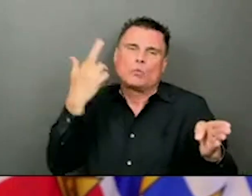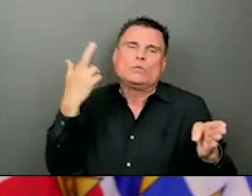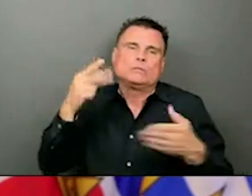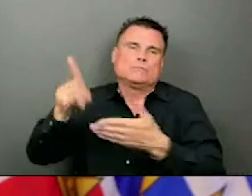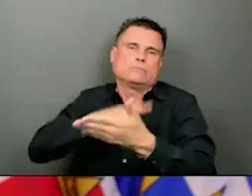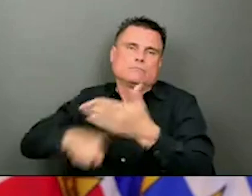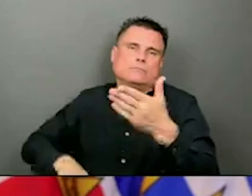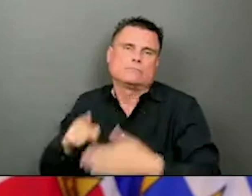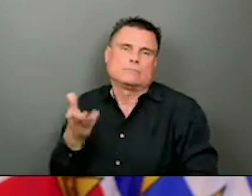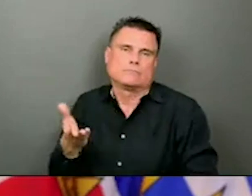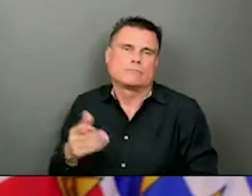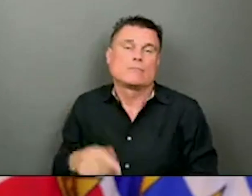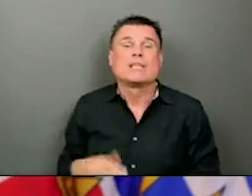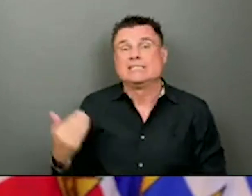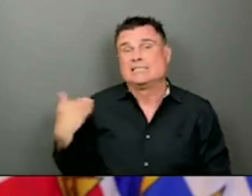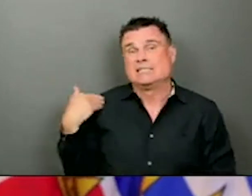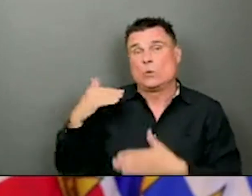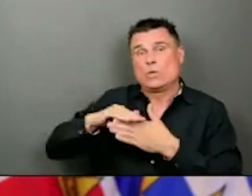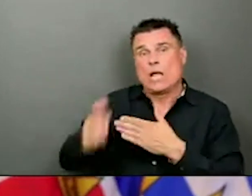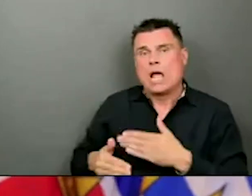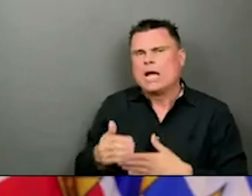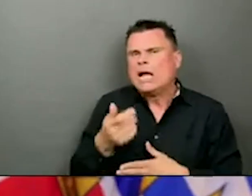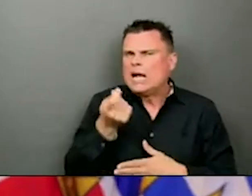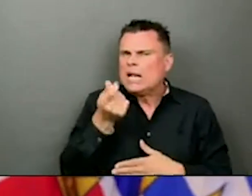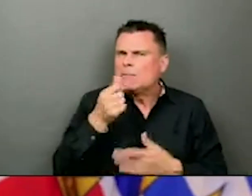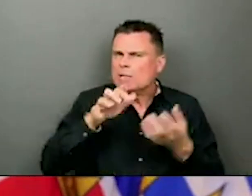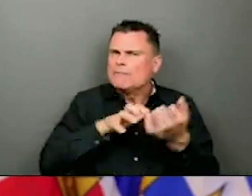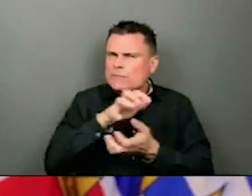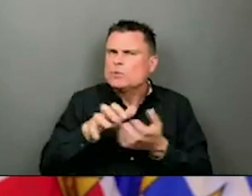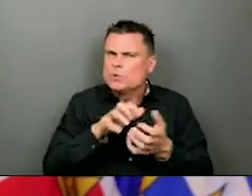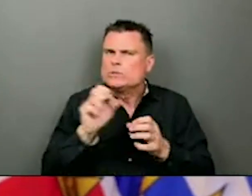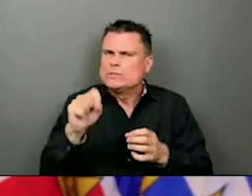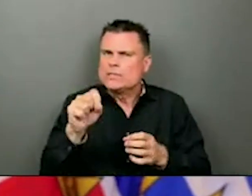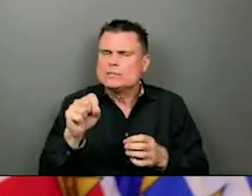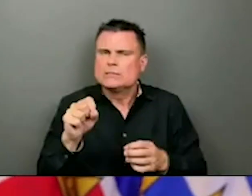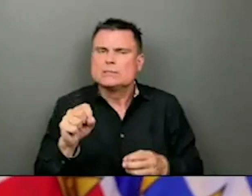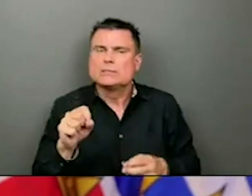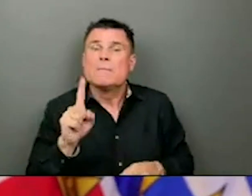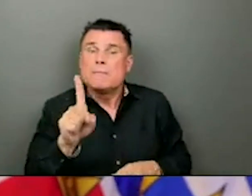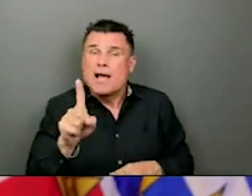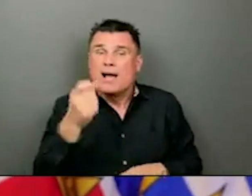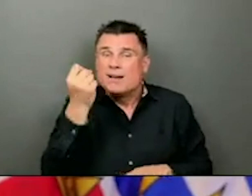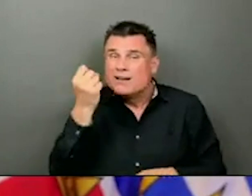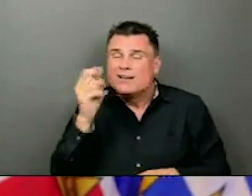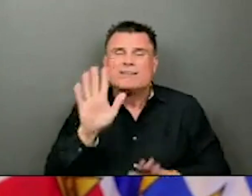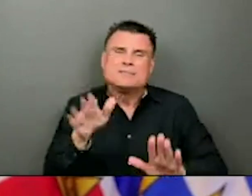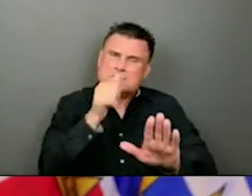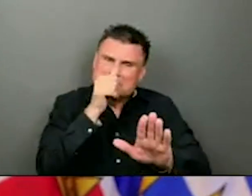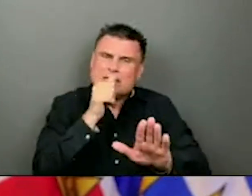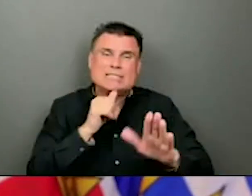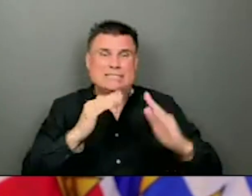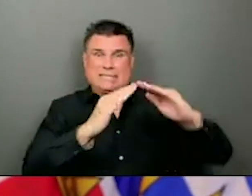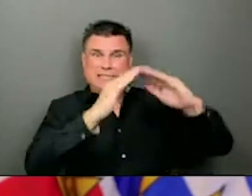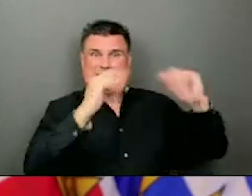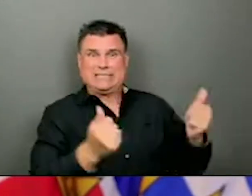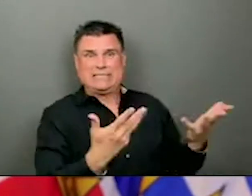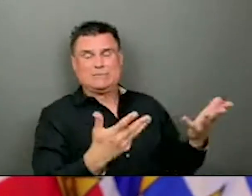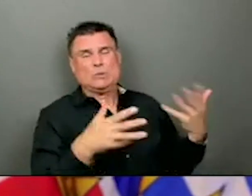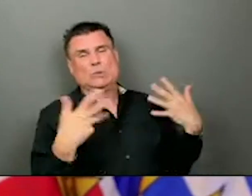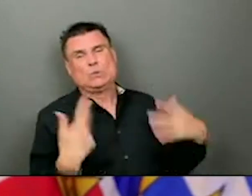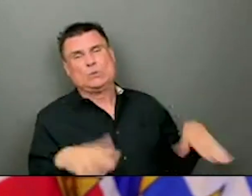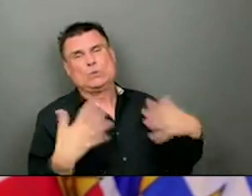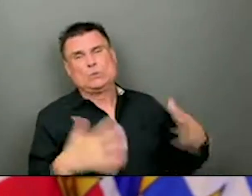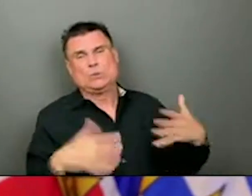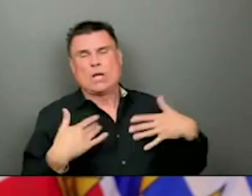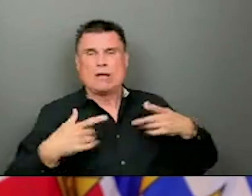challenge with the system that is registering millions of people. There was some, especially on Saturday, we